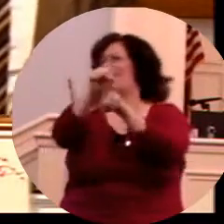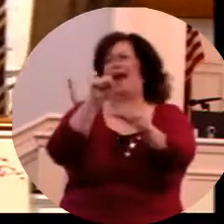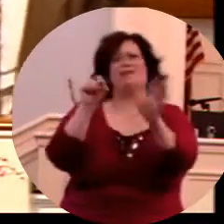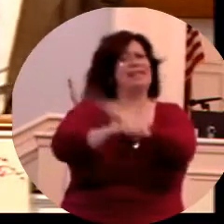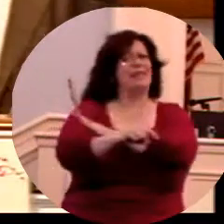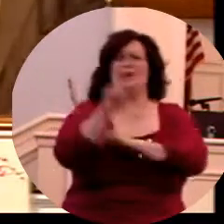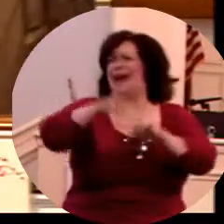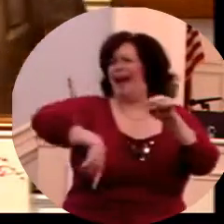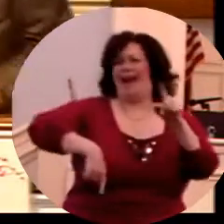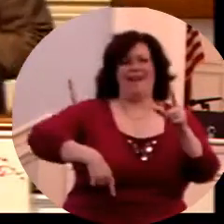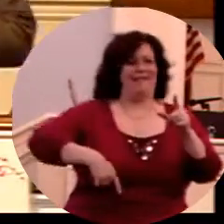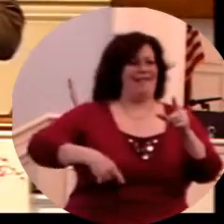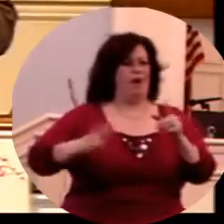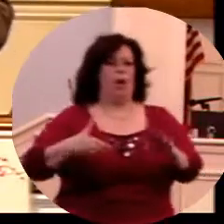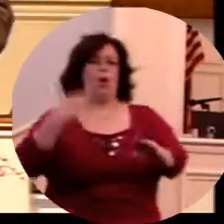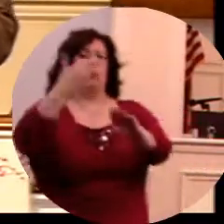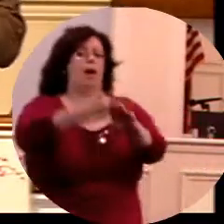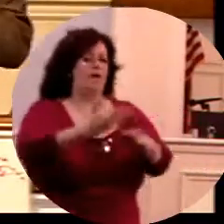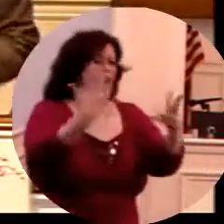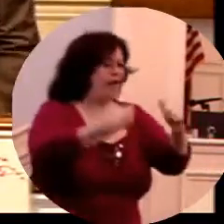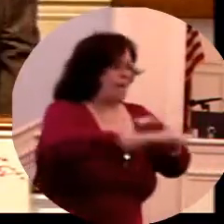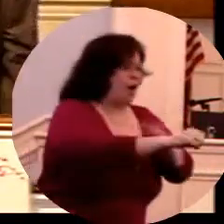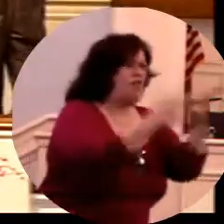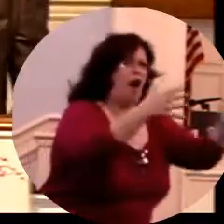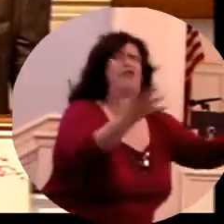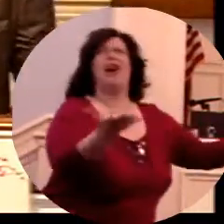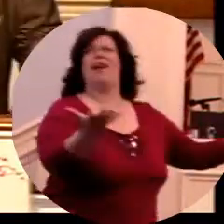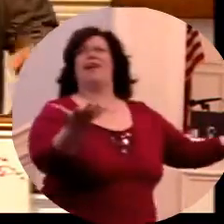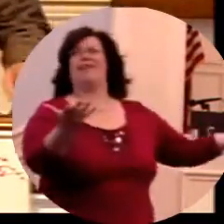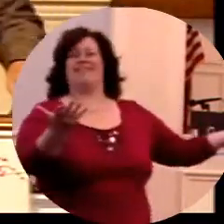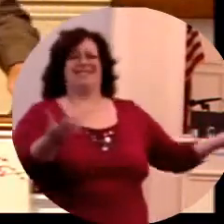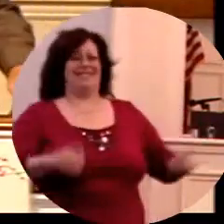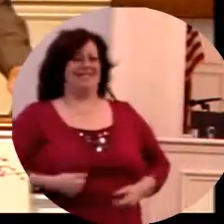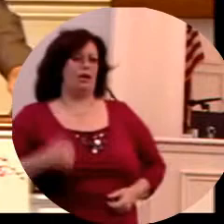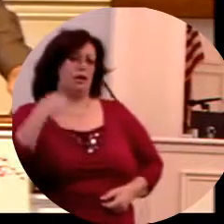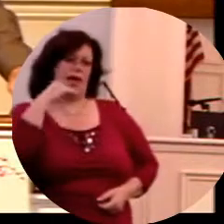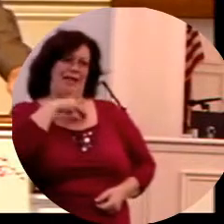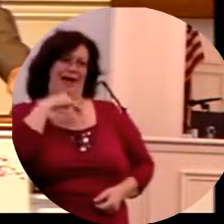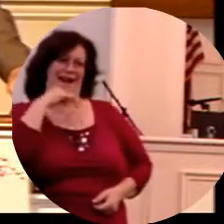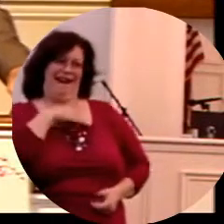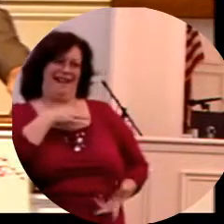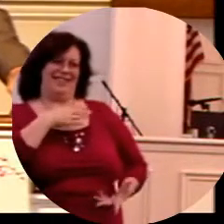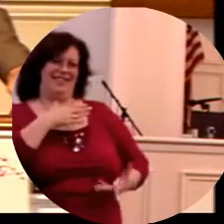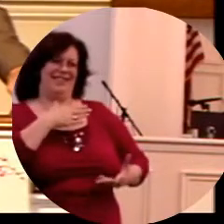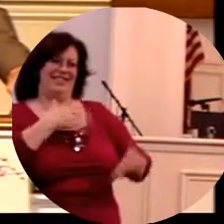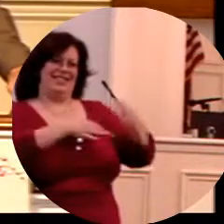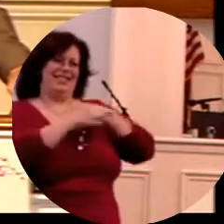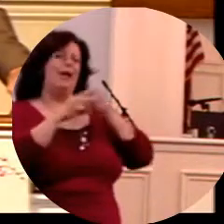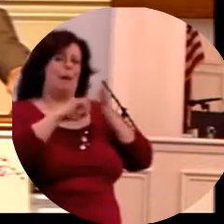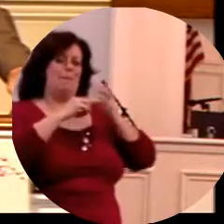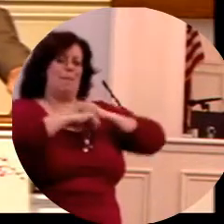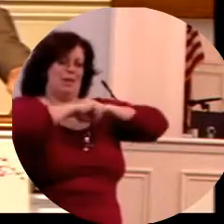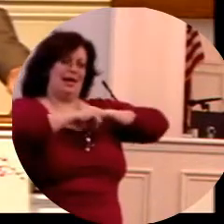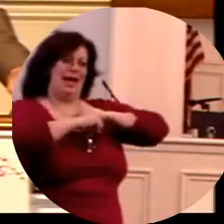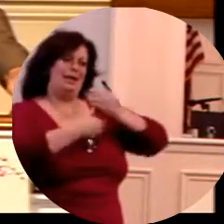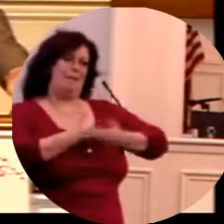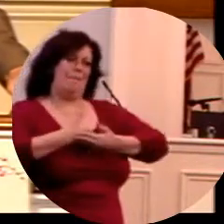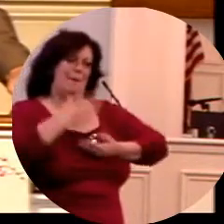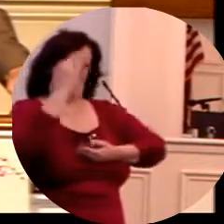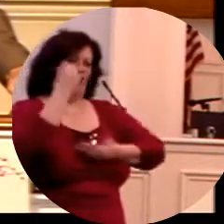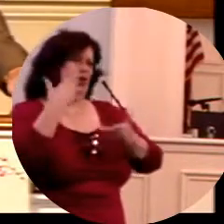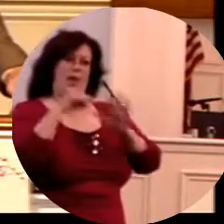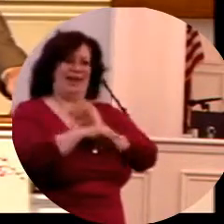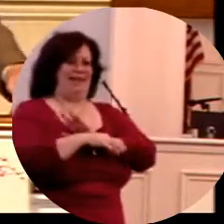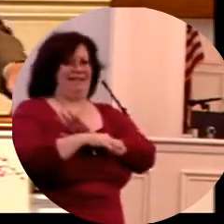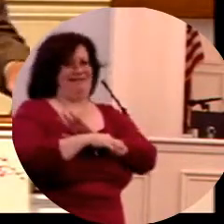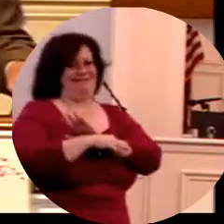with the midwives. Now, I want you to get this point, please, because we have a law is given that